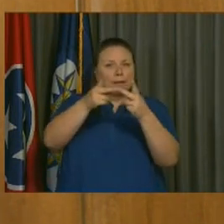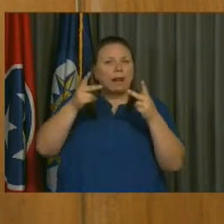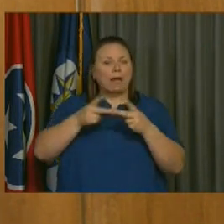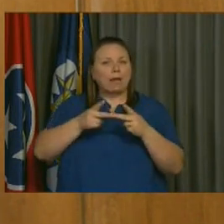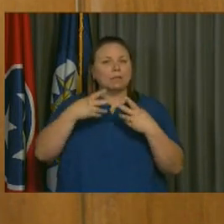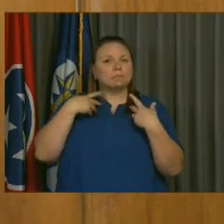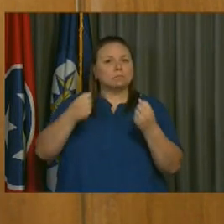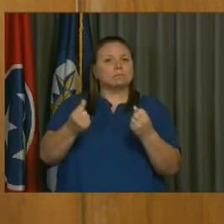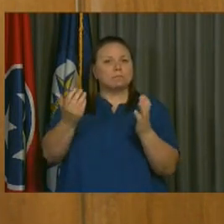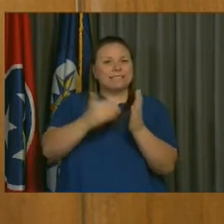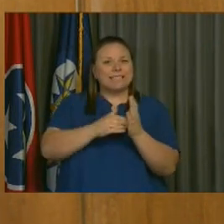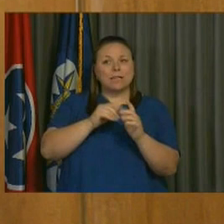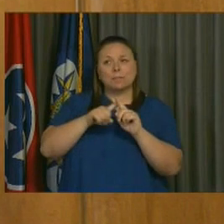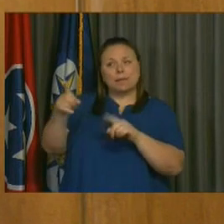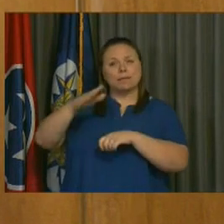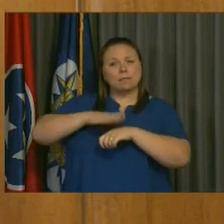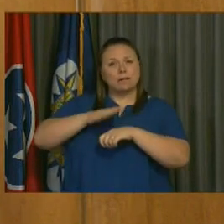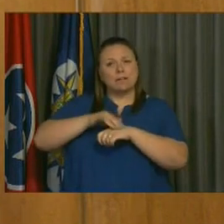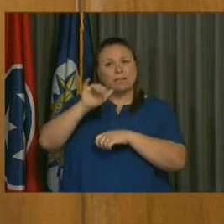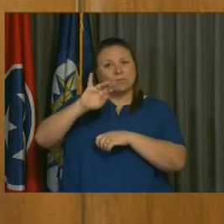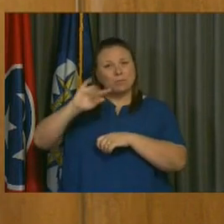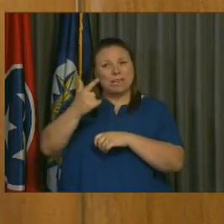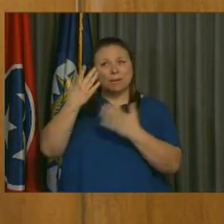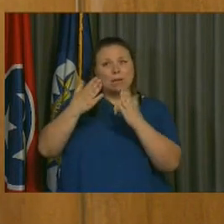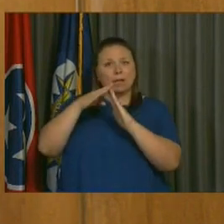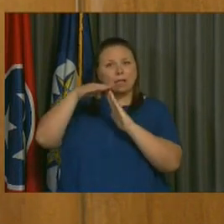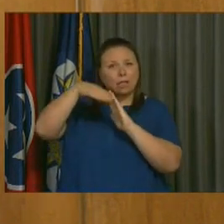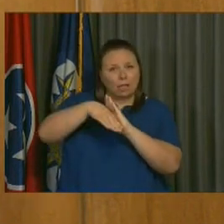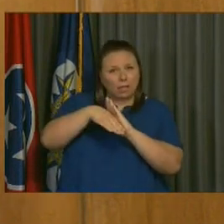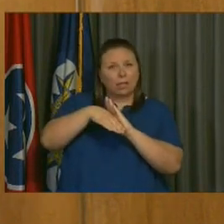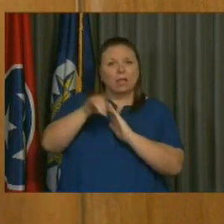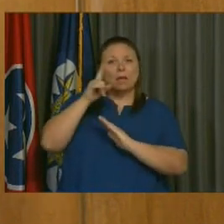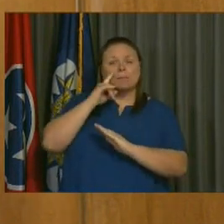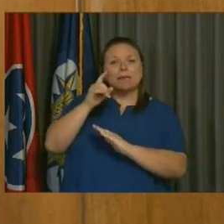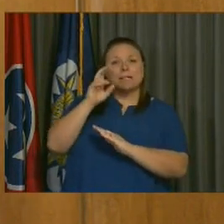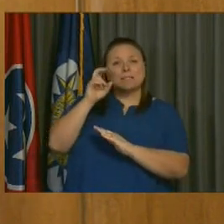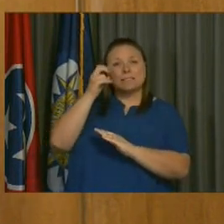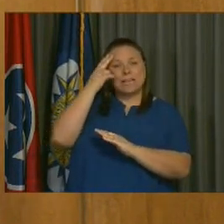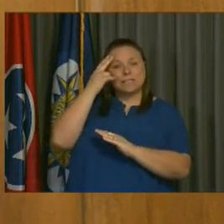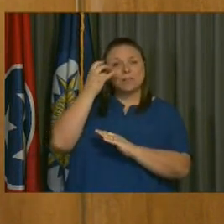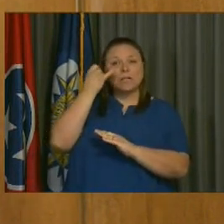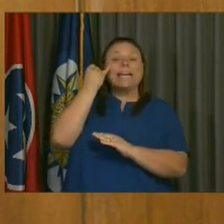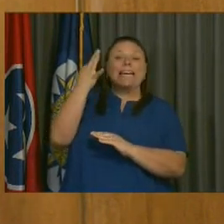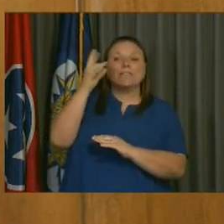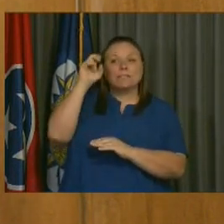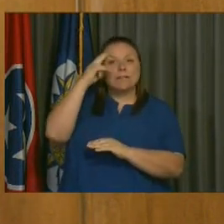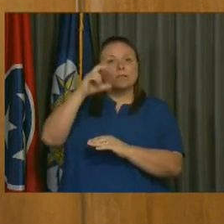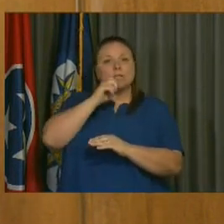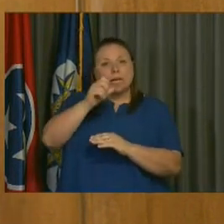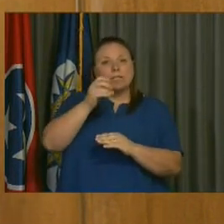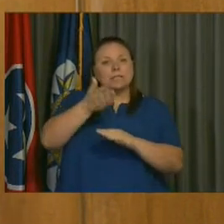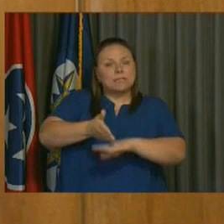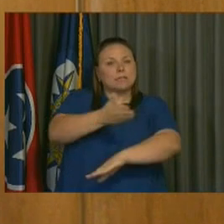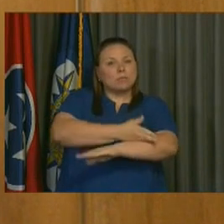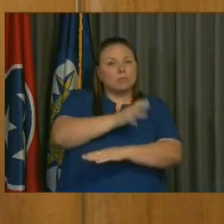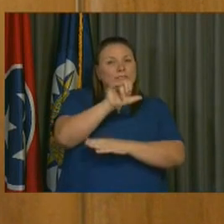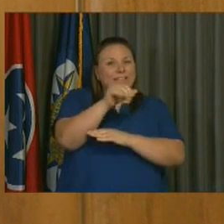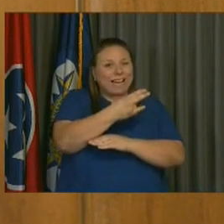But Moody's, too, cautioned that the rating may decline in the future if Metro doesn't take steps to improve the cash and fund balances.